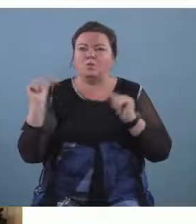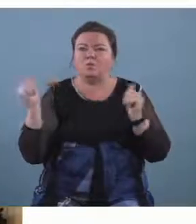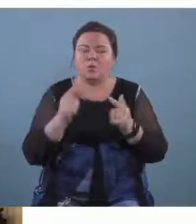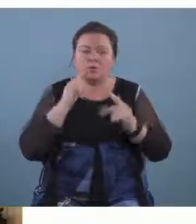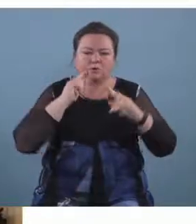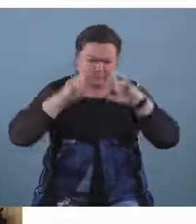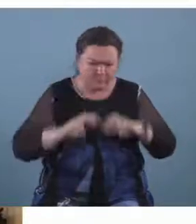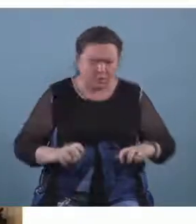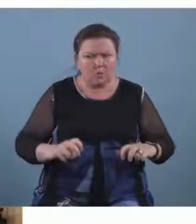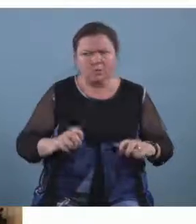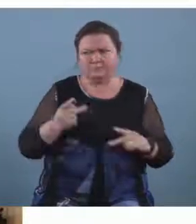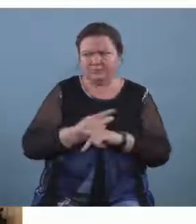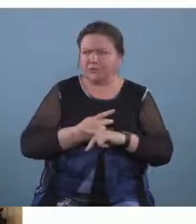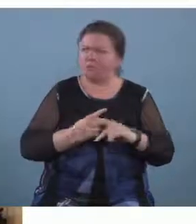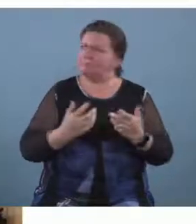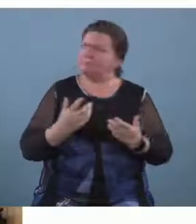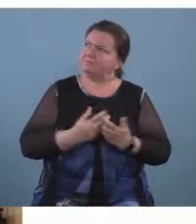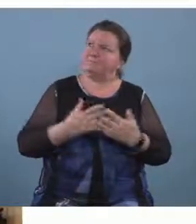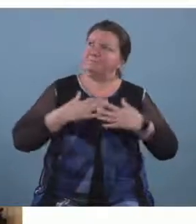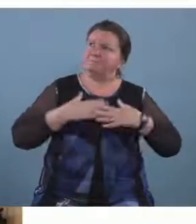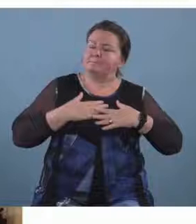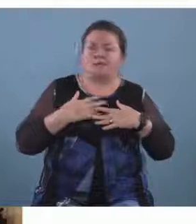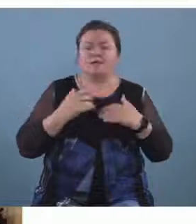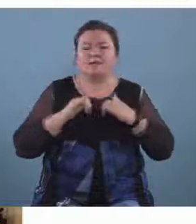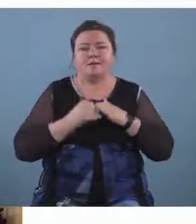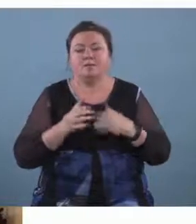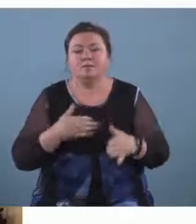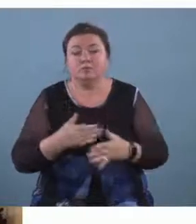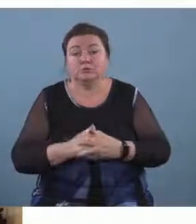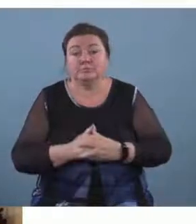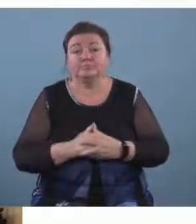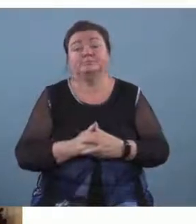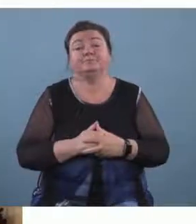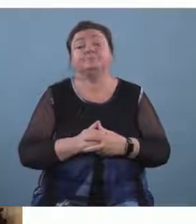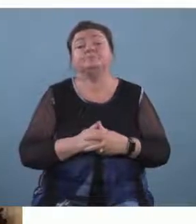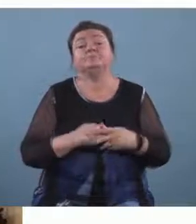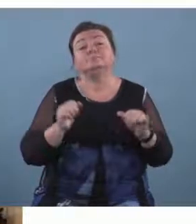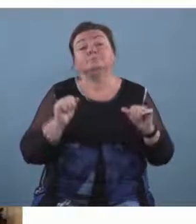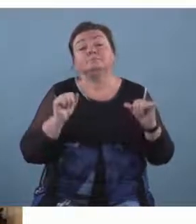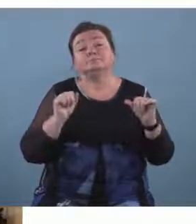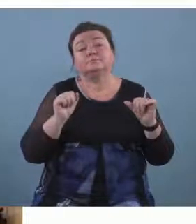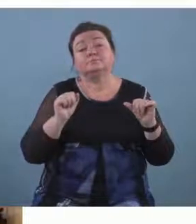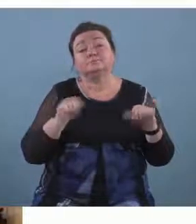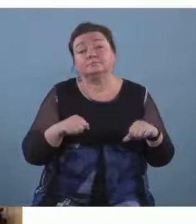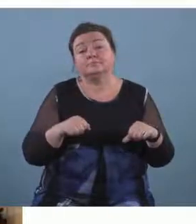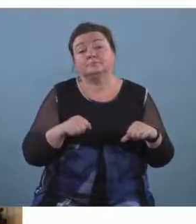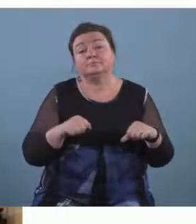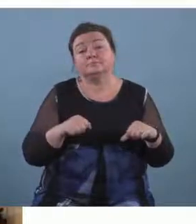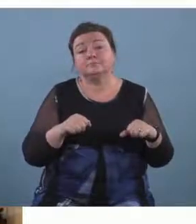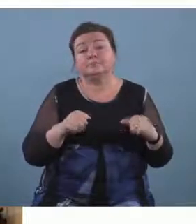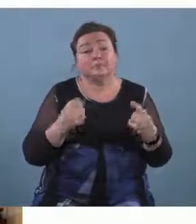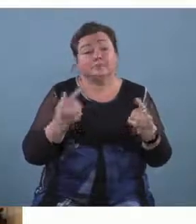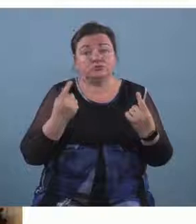music and you know in the wrong way um like um playing on musical instruments having a go at different